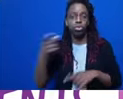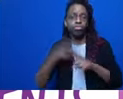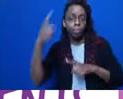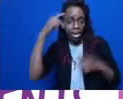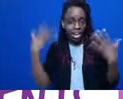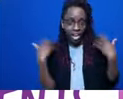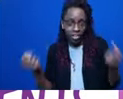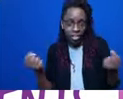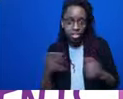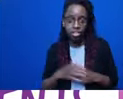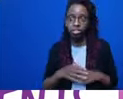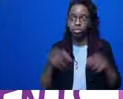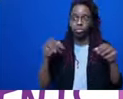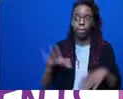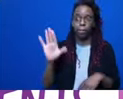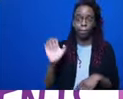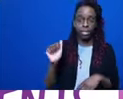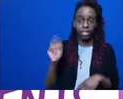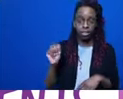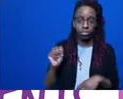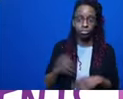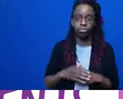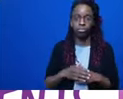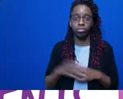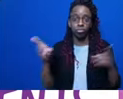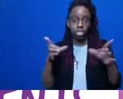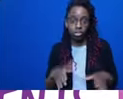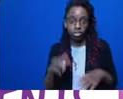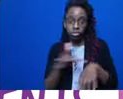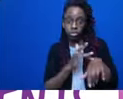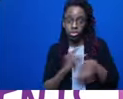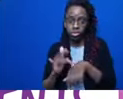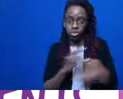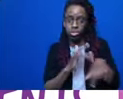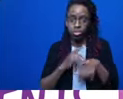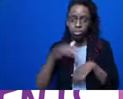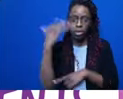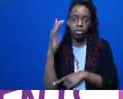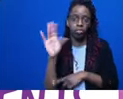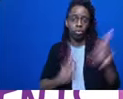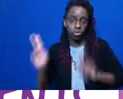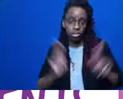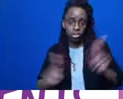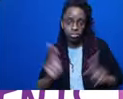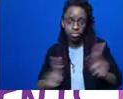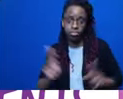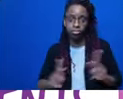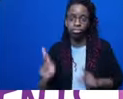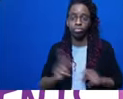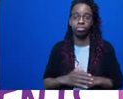as a resource for Black folks who need it as well. So what we're going to do,